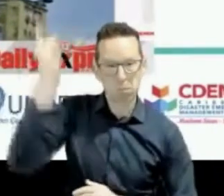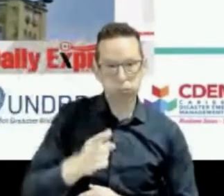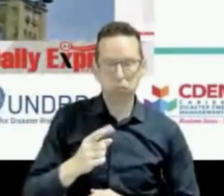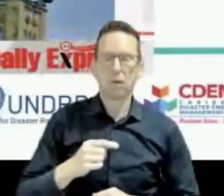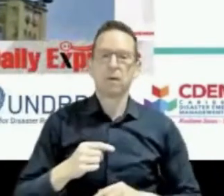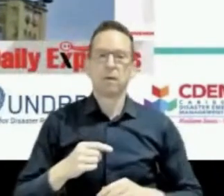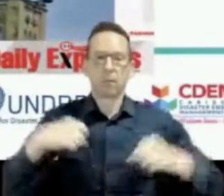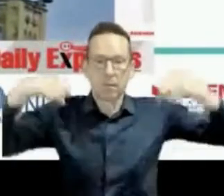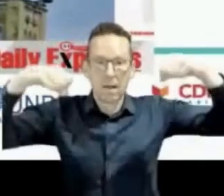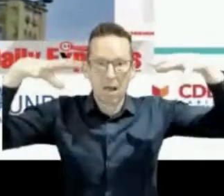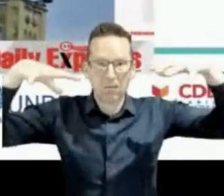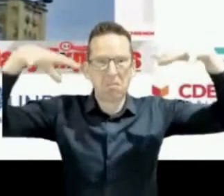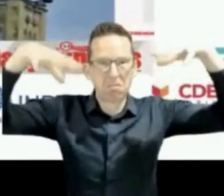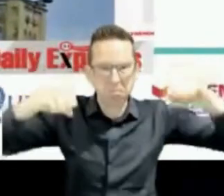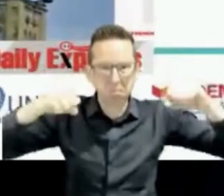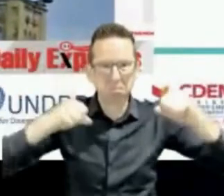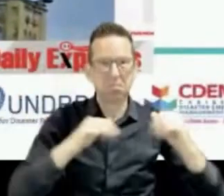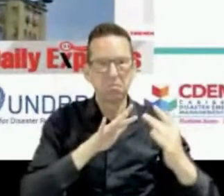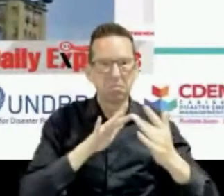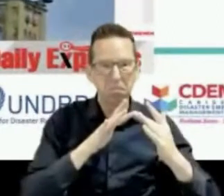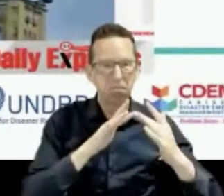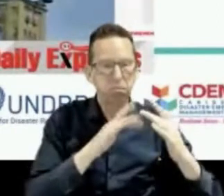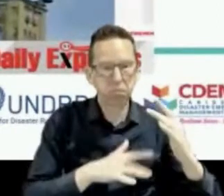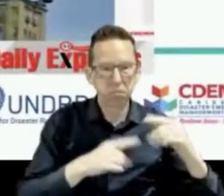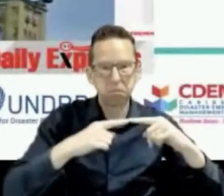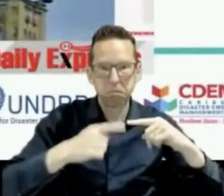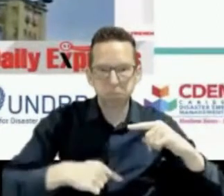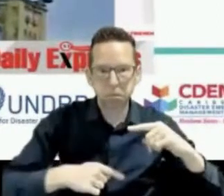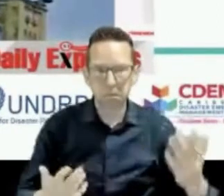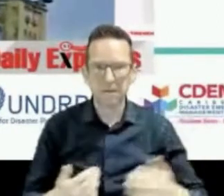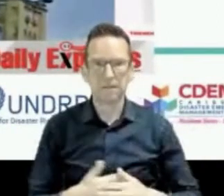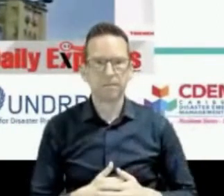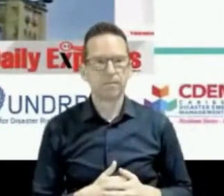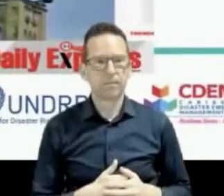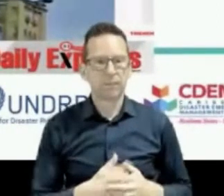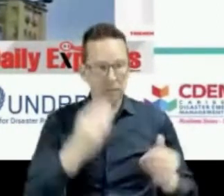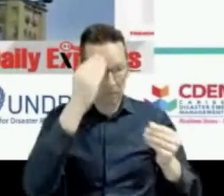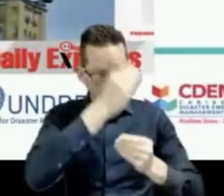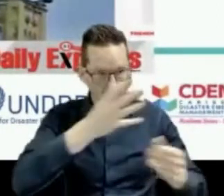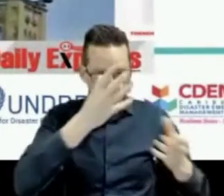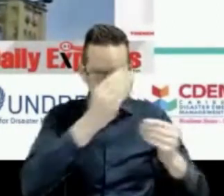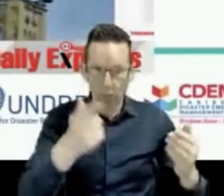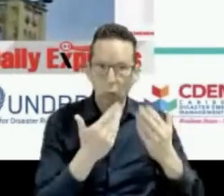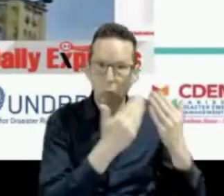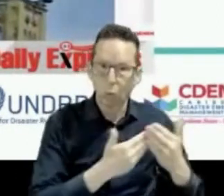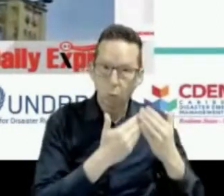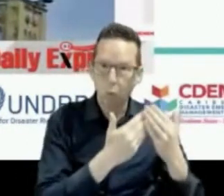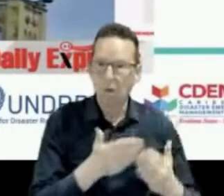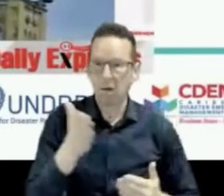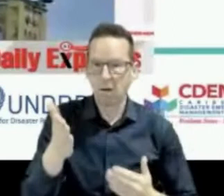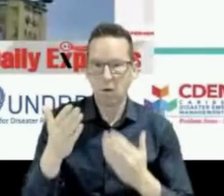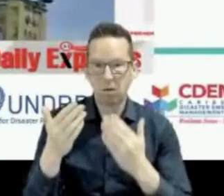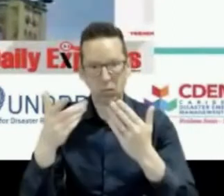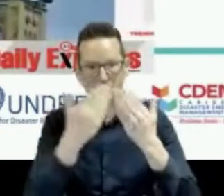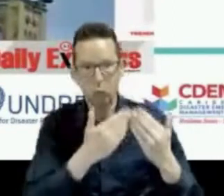importance of schools and students being aware. This is from my high school in Jamaica, where 13 students were